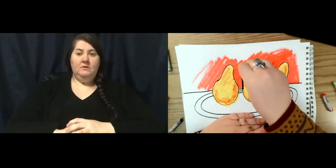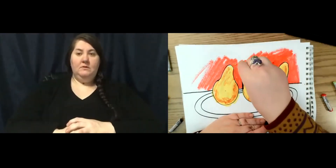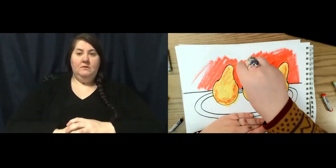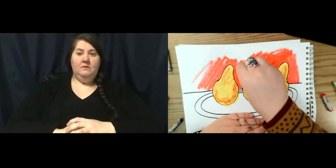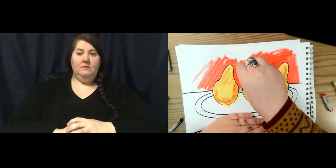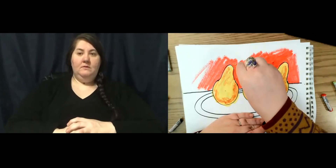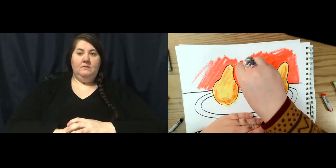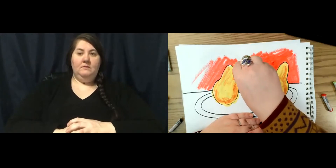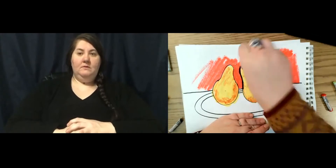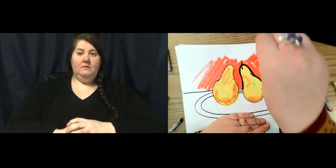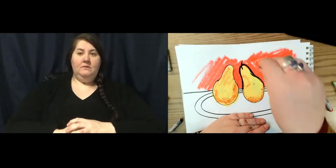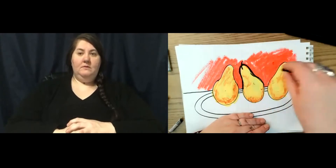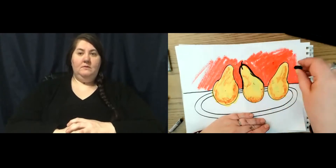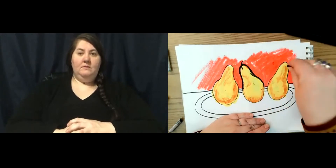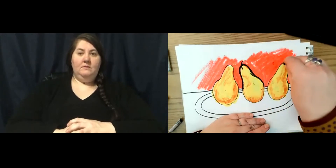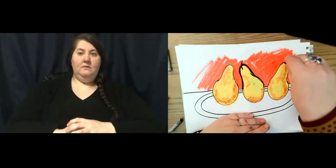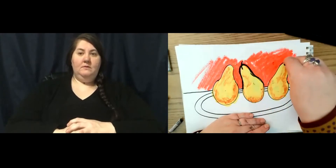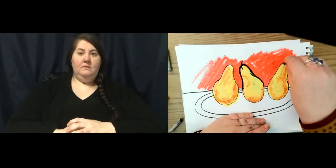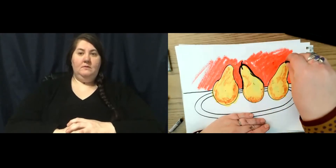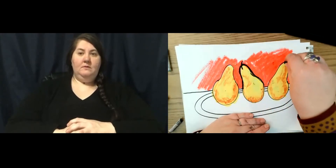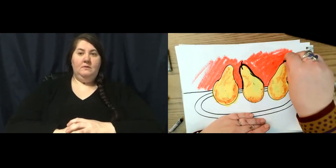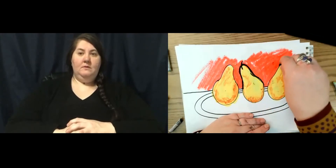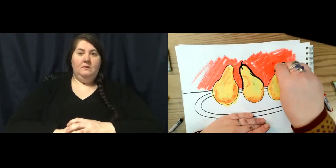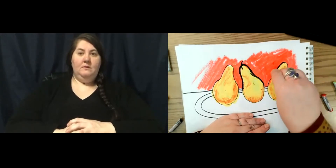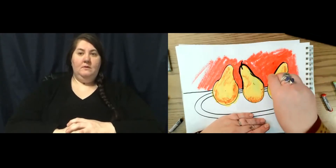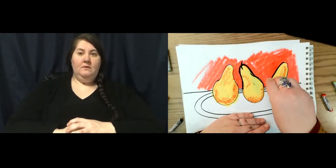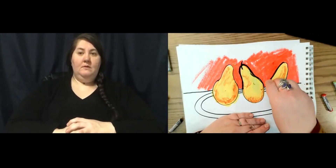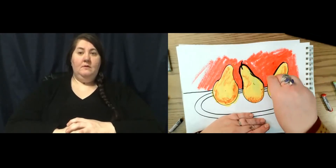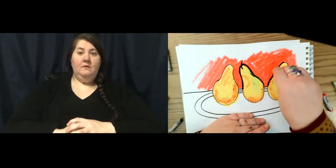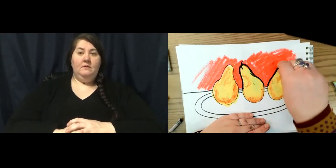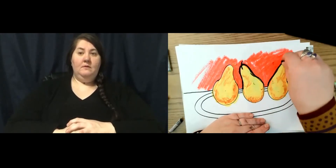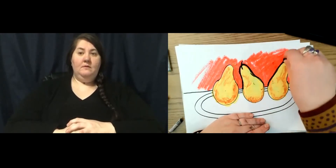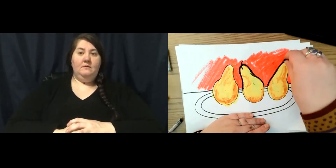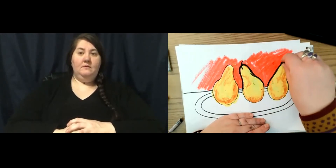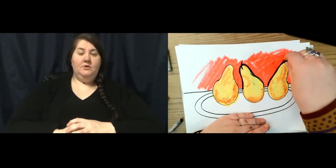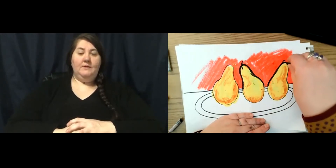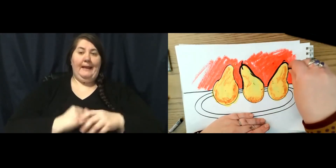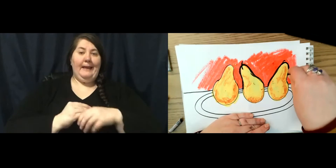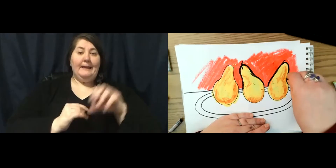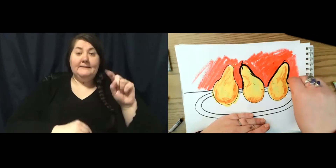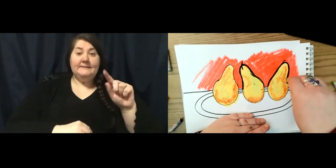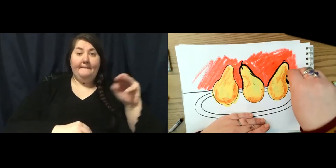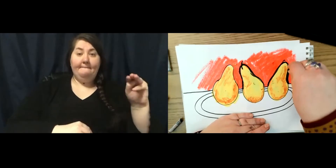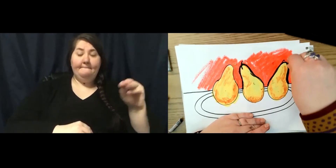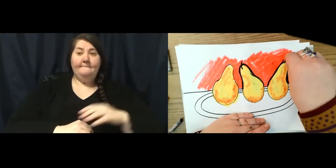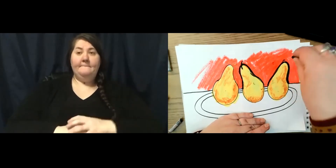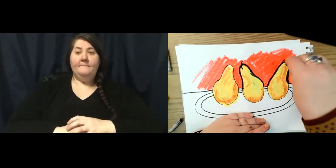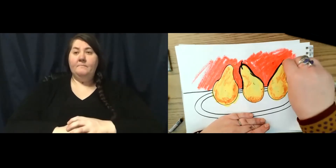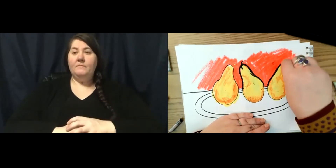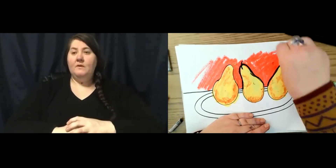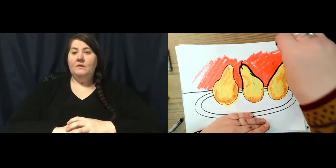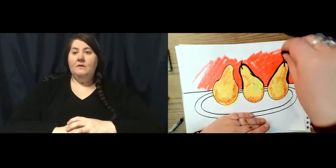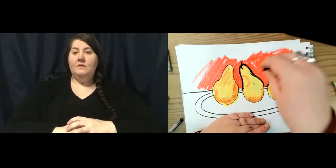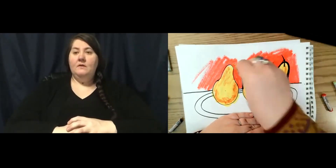And the pairs do also have stems. So that's something that I might add. I'm only going to add these